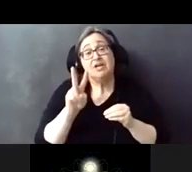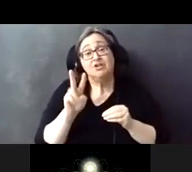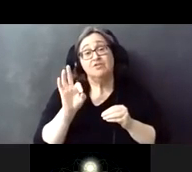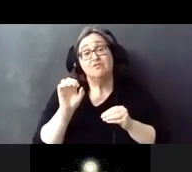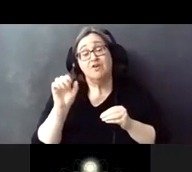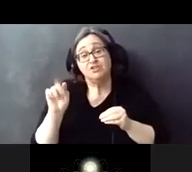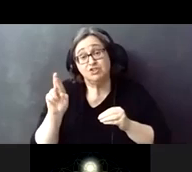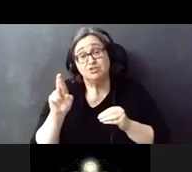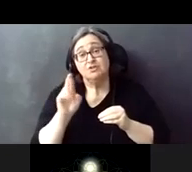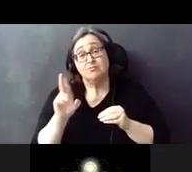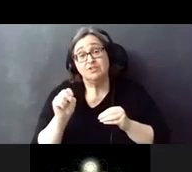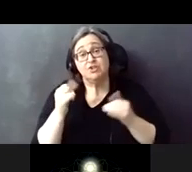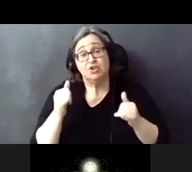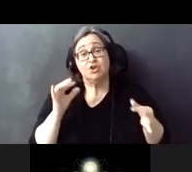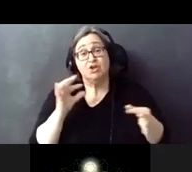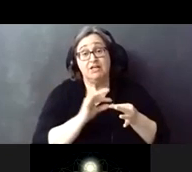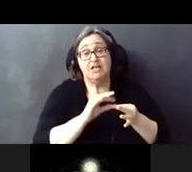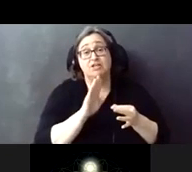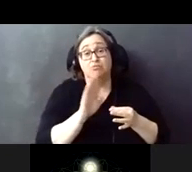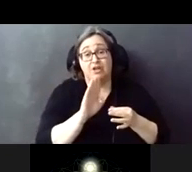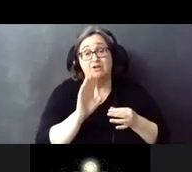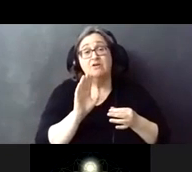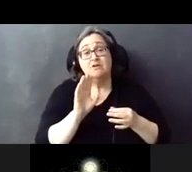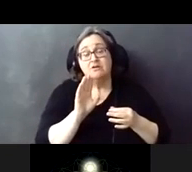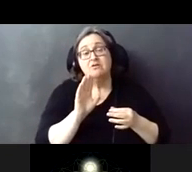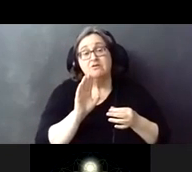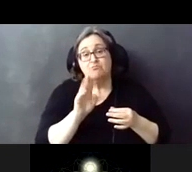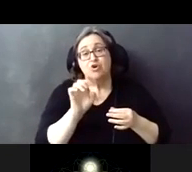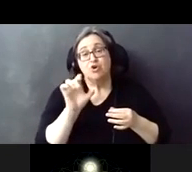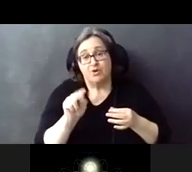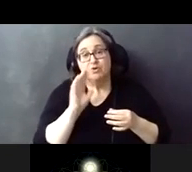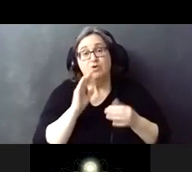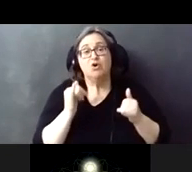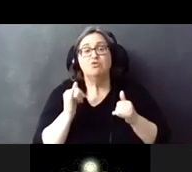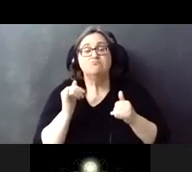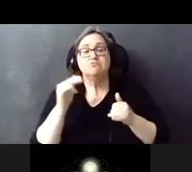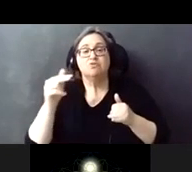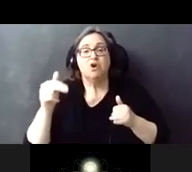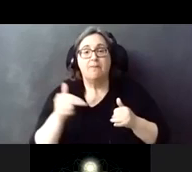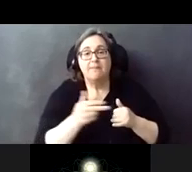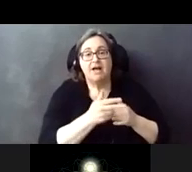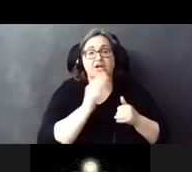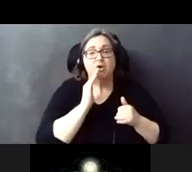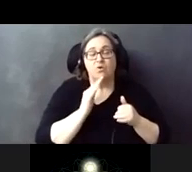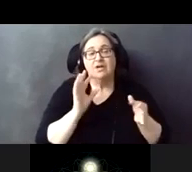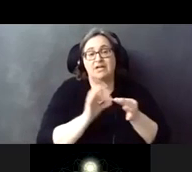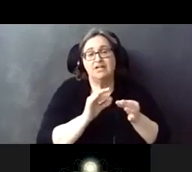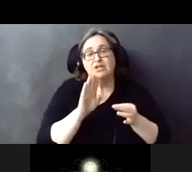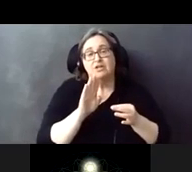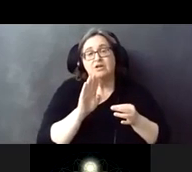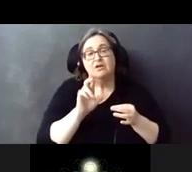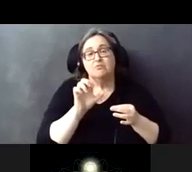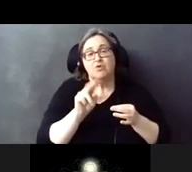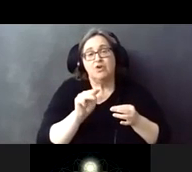buses which currently connect to berwin will be rerouted to connect to the brinmar station instead eventually